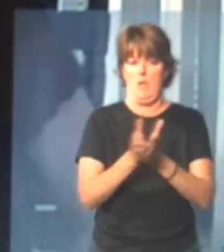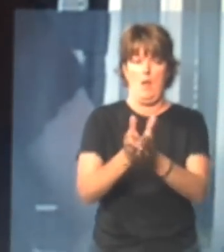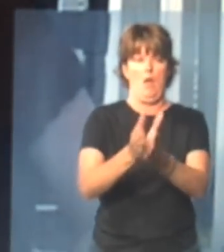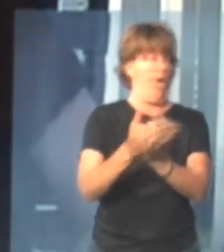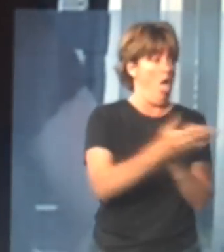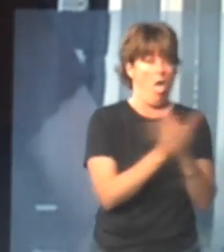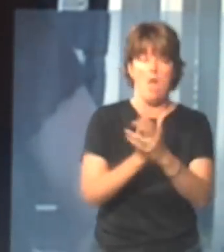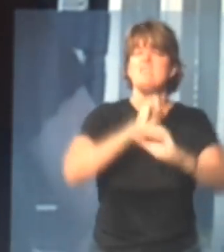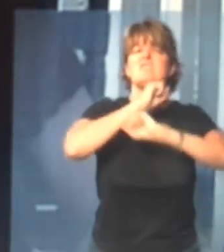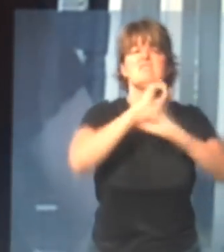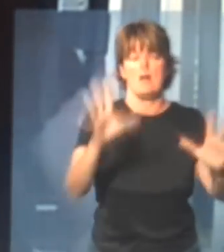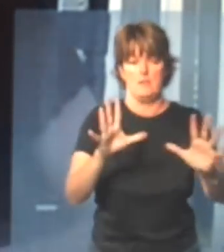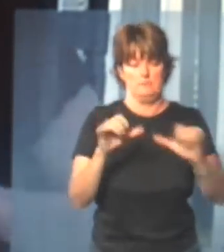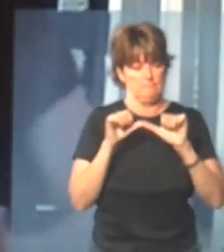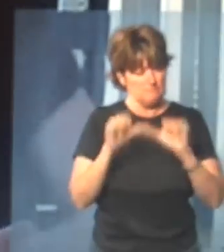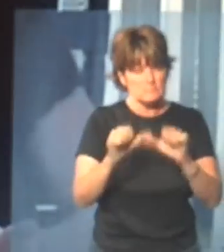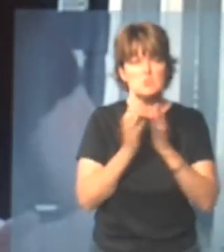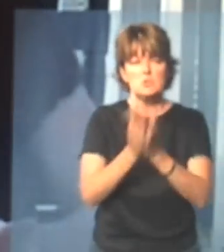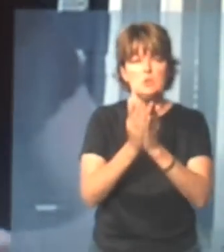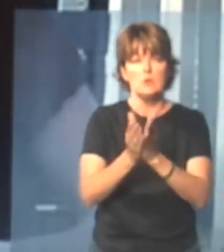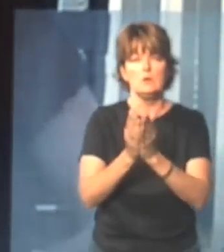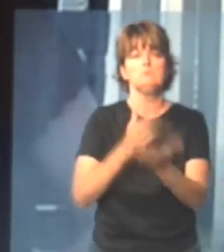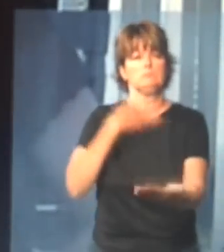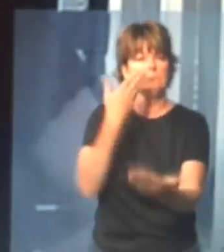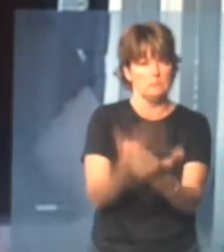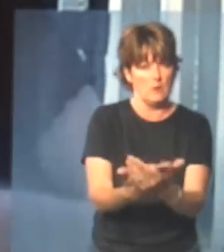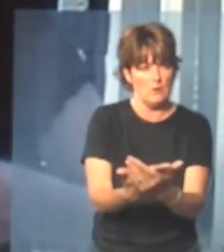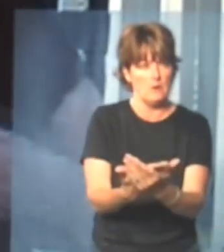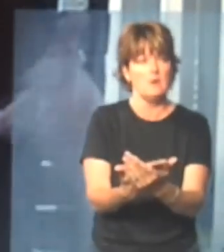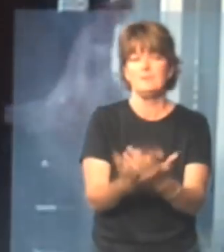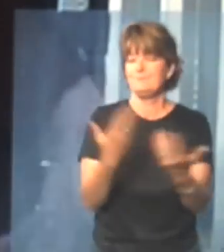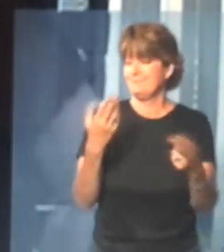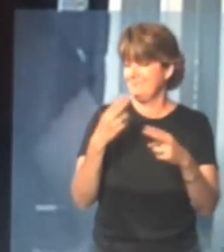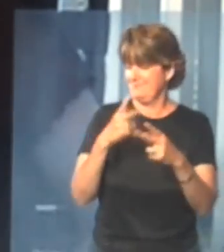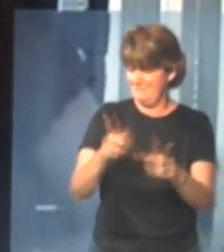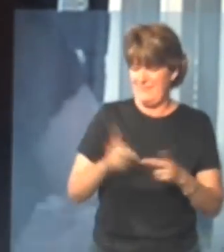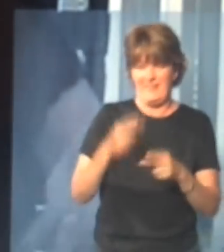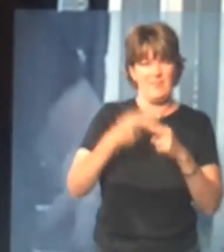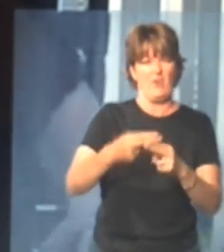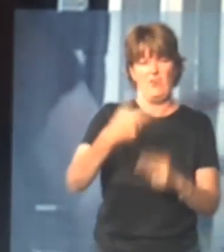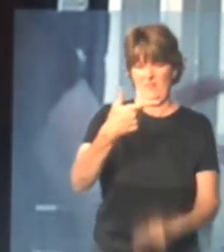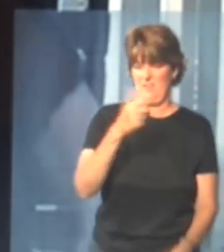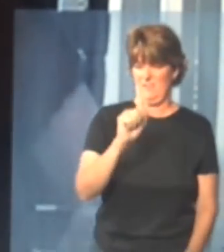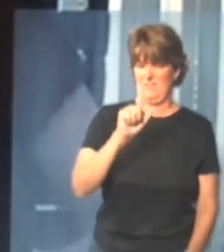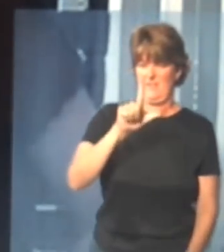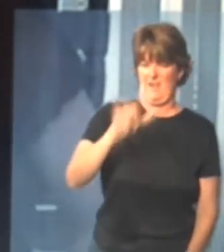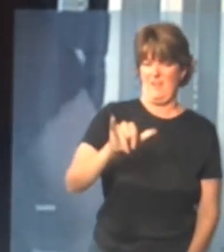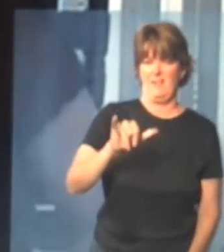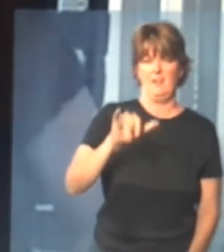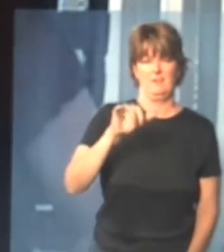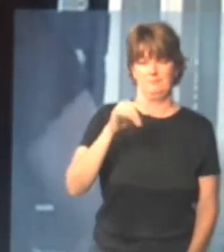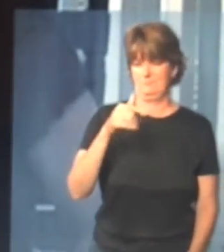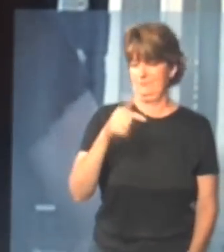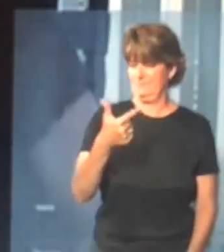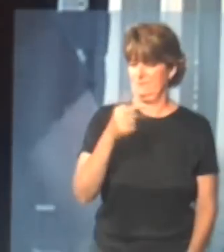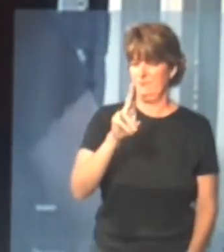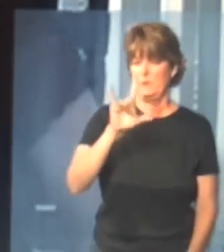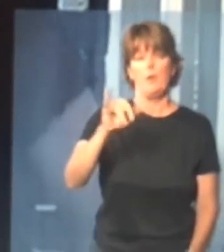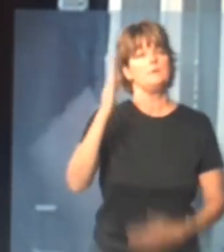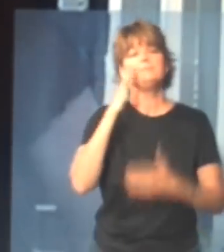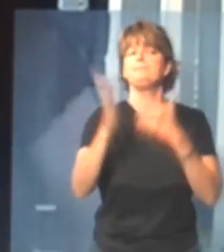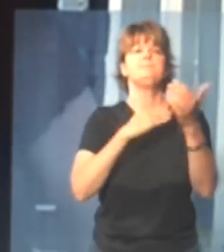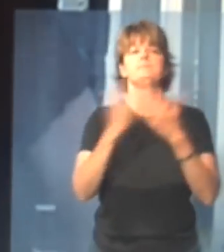no plan, nothing, just get down to the end of the, I don't know what they call it, the galley or golly or what, and